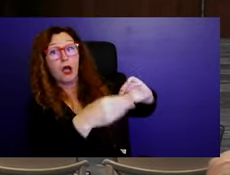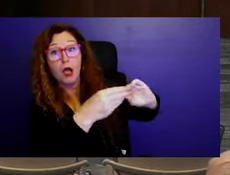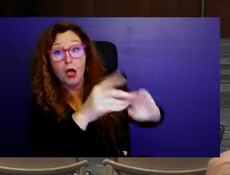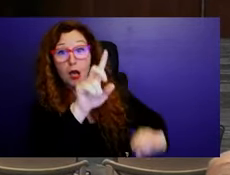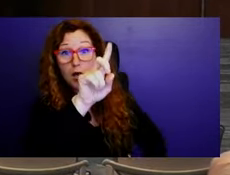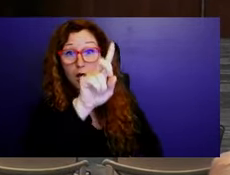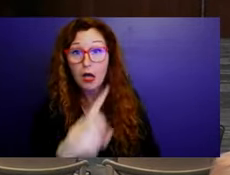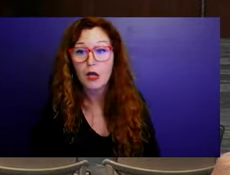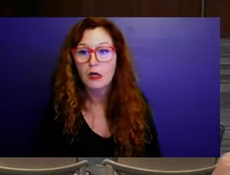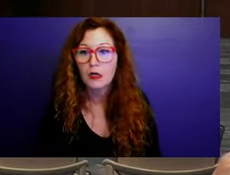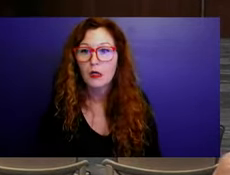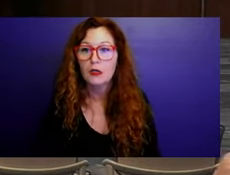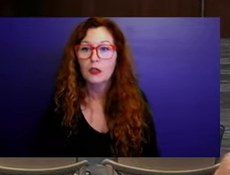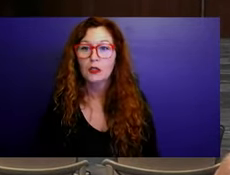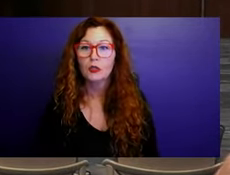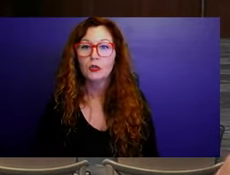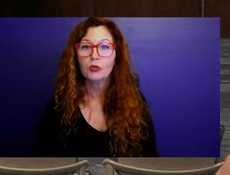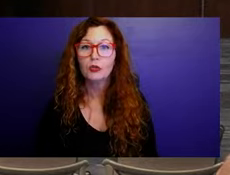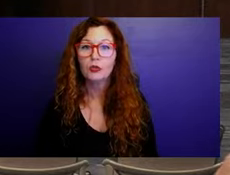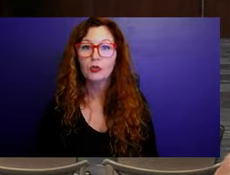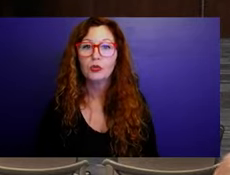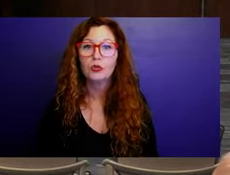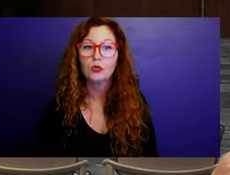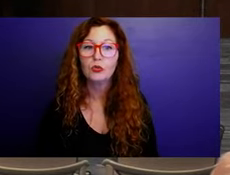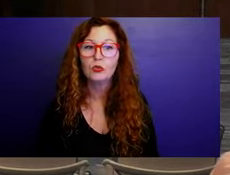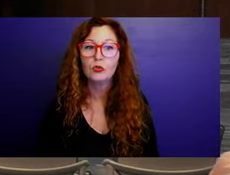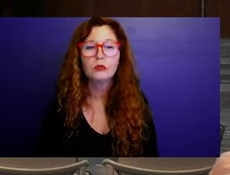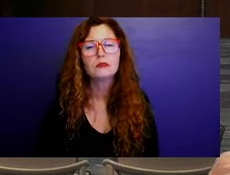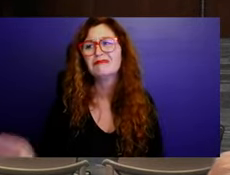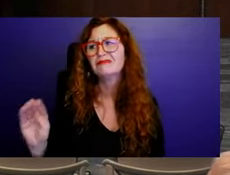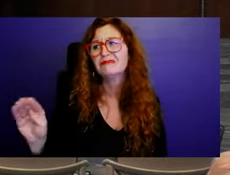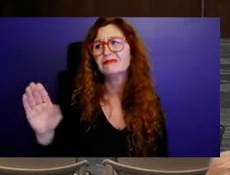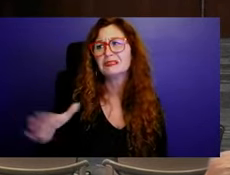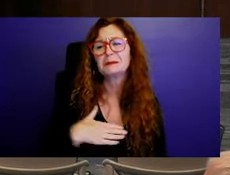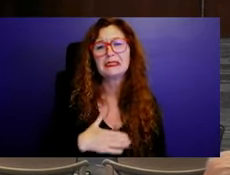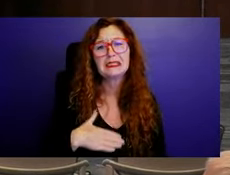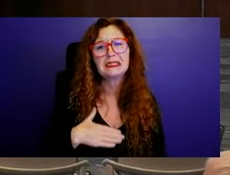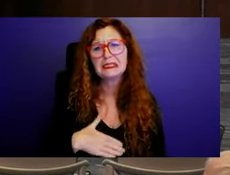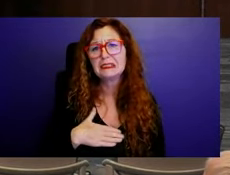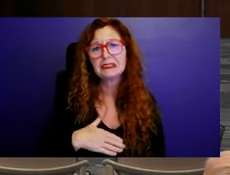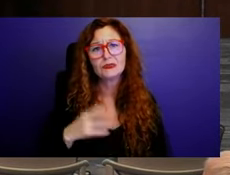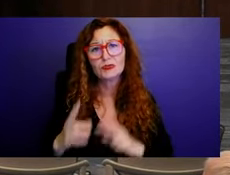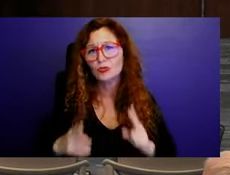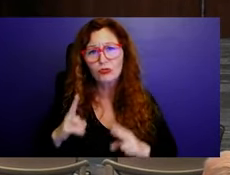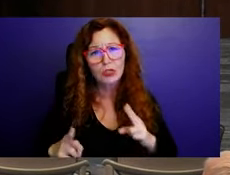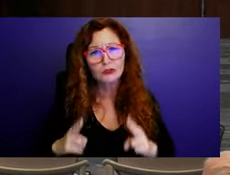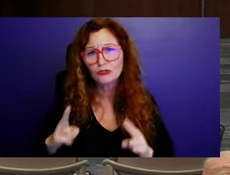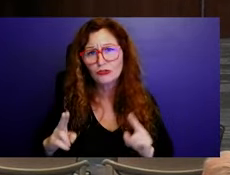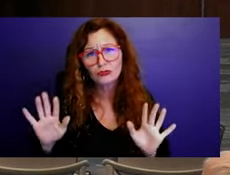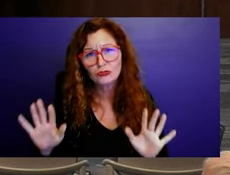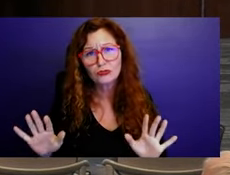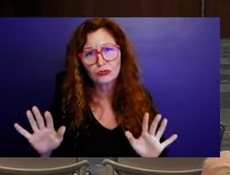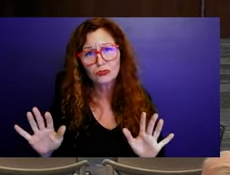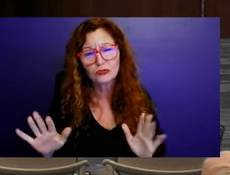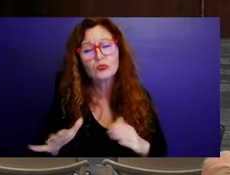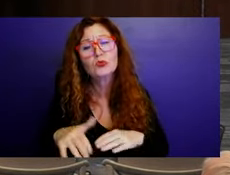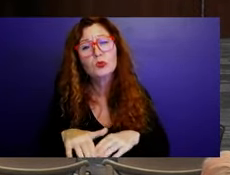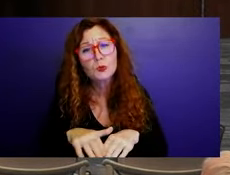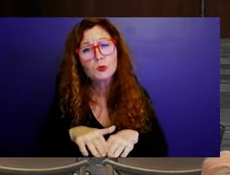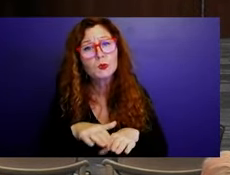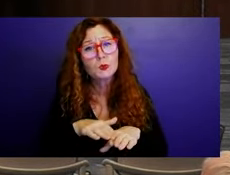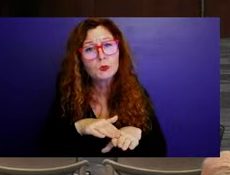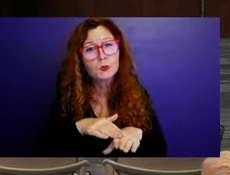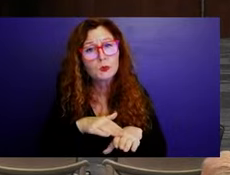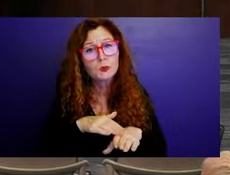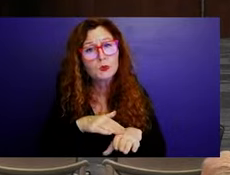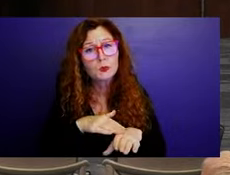just one recommendation would be to just take our time doing this and not rush staff to like, we need this in four months. I